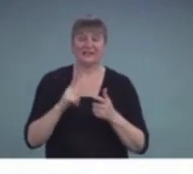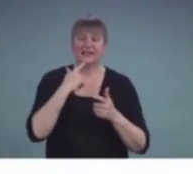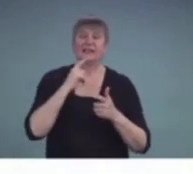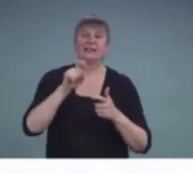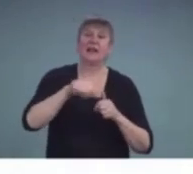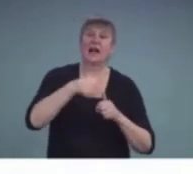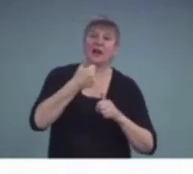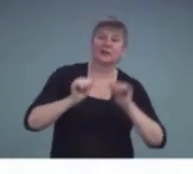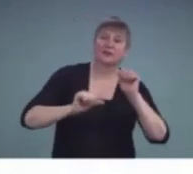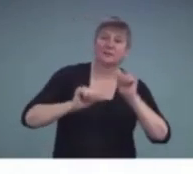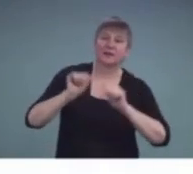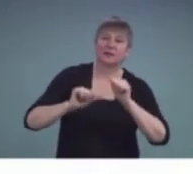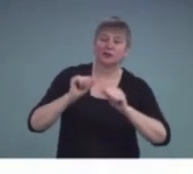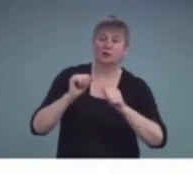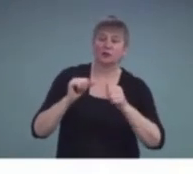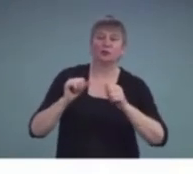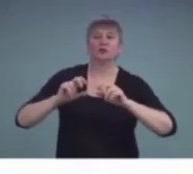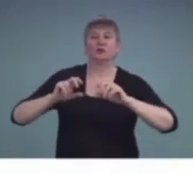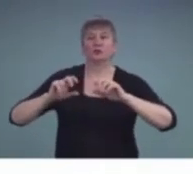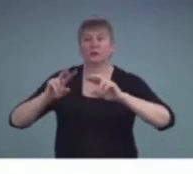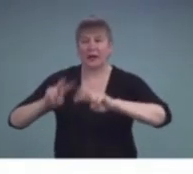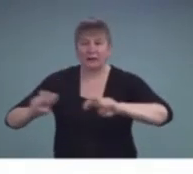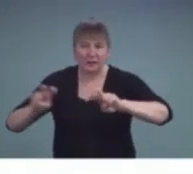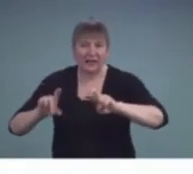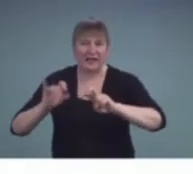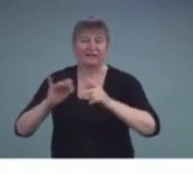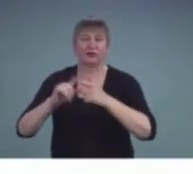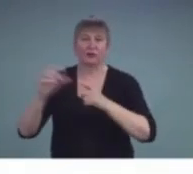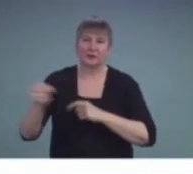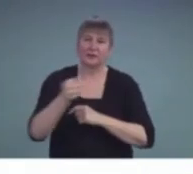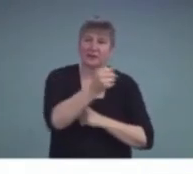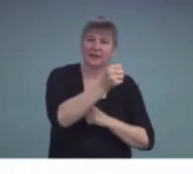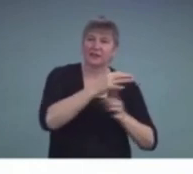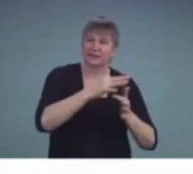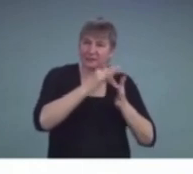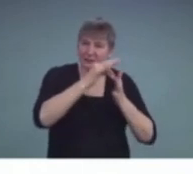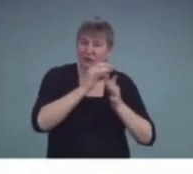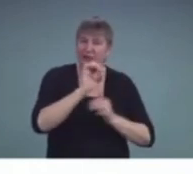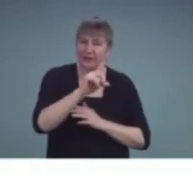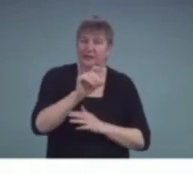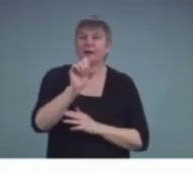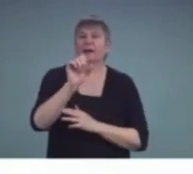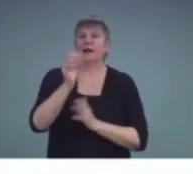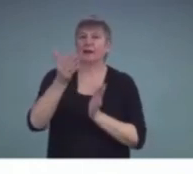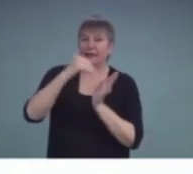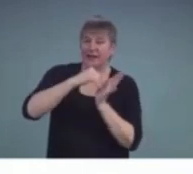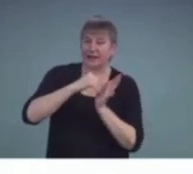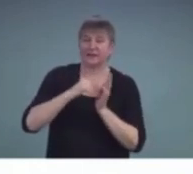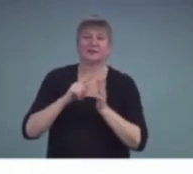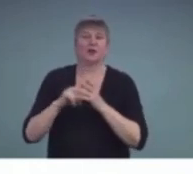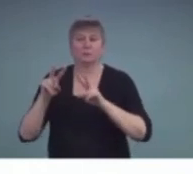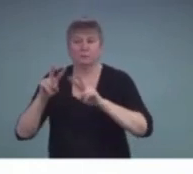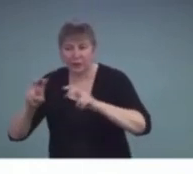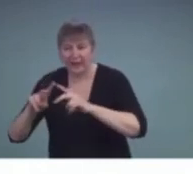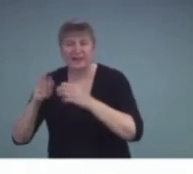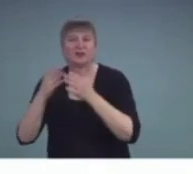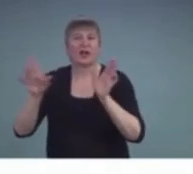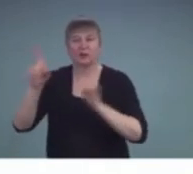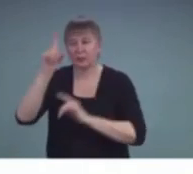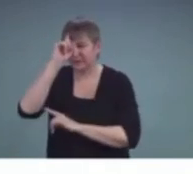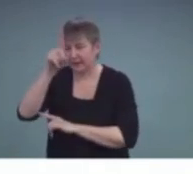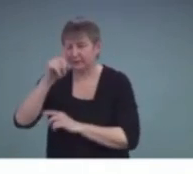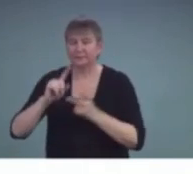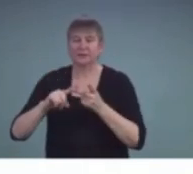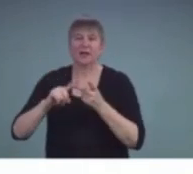to look at eligibility again. So, they wanted to look at his general intelligence, academics, communication,